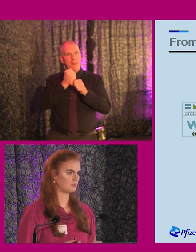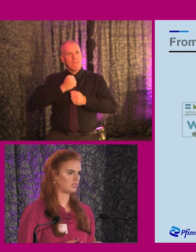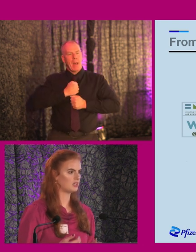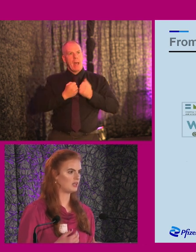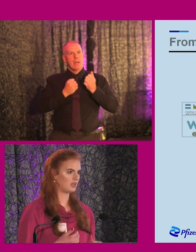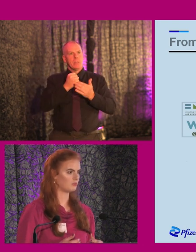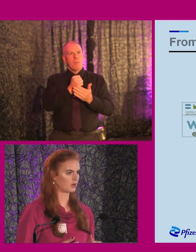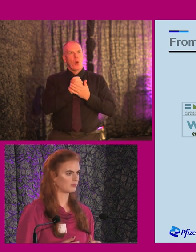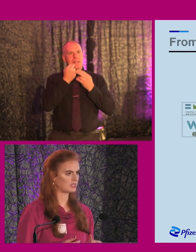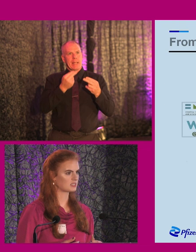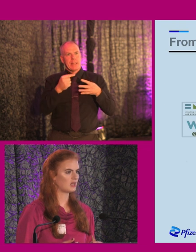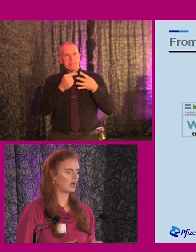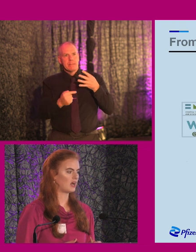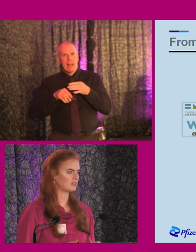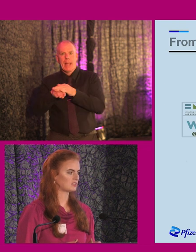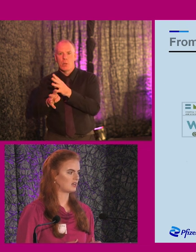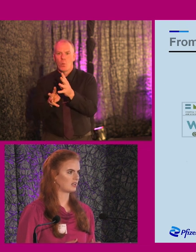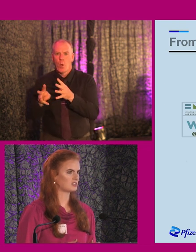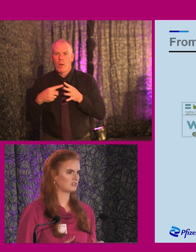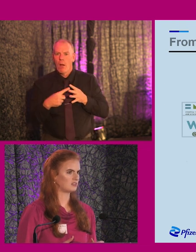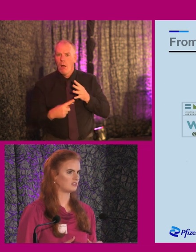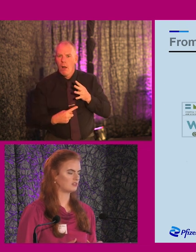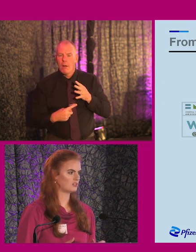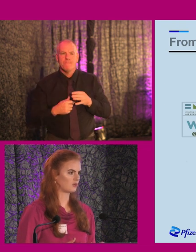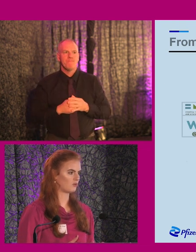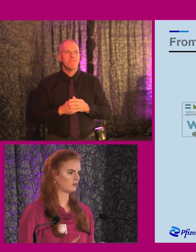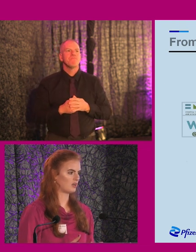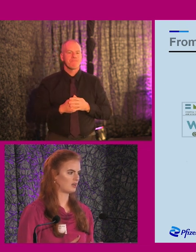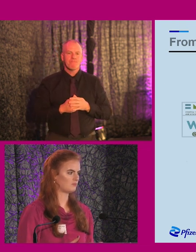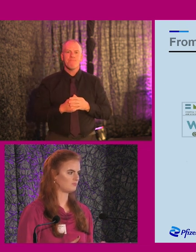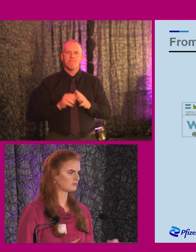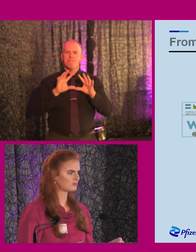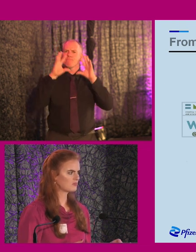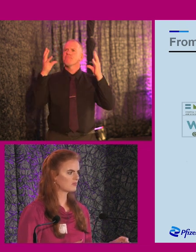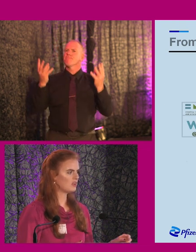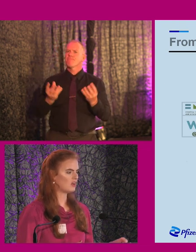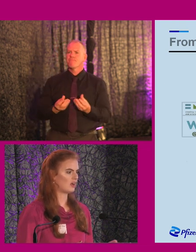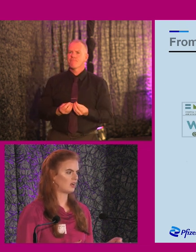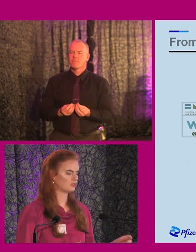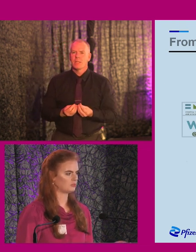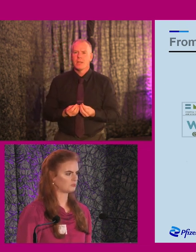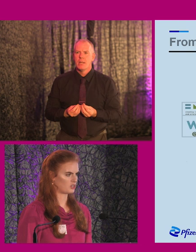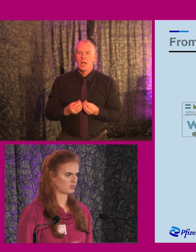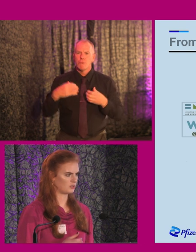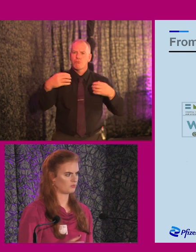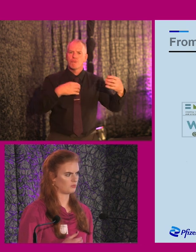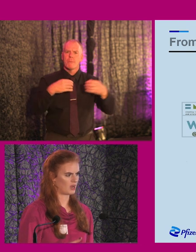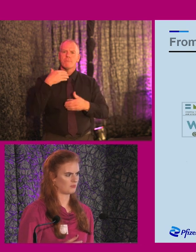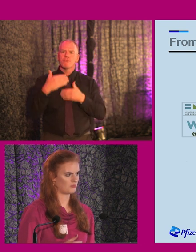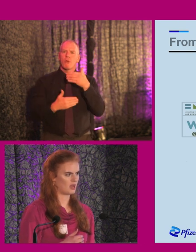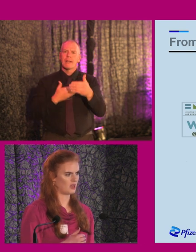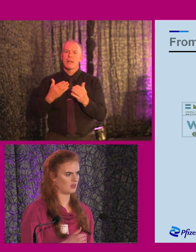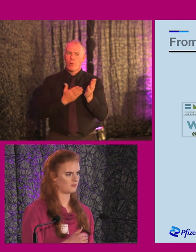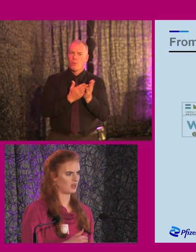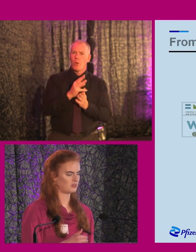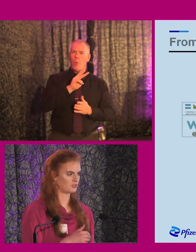work for me in the workplace. And I guess this whole recruitment process with the WAM